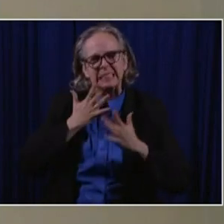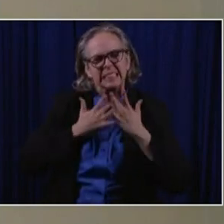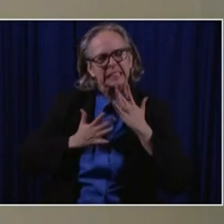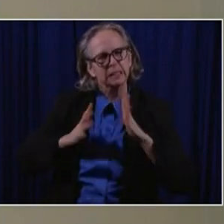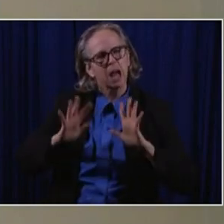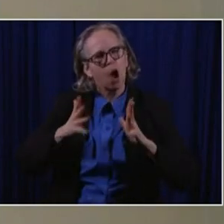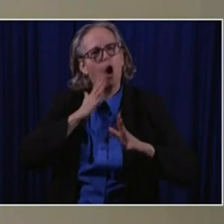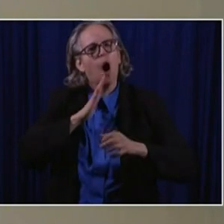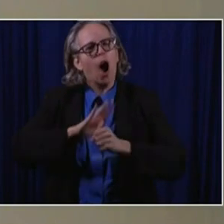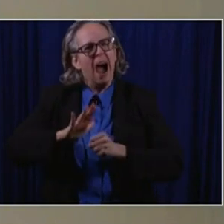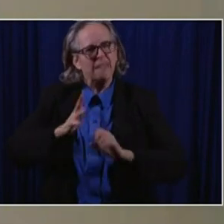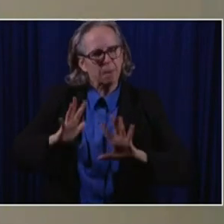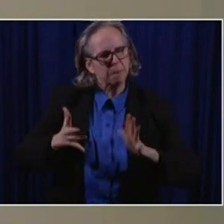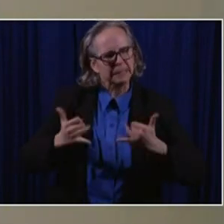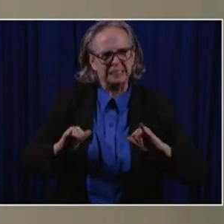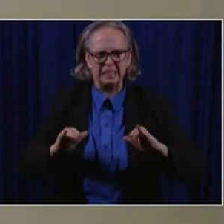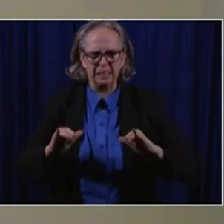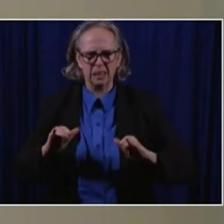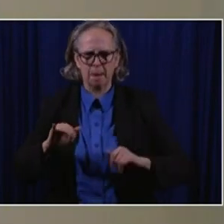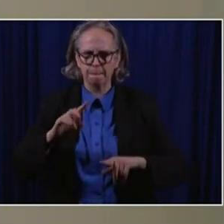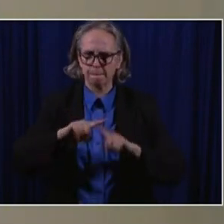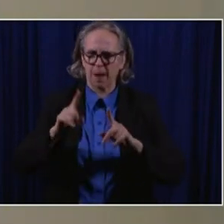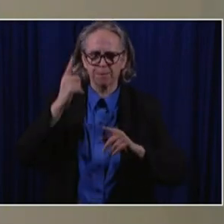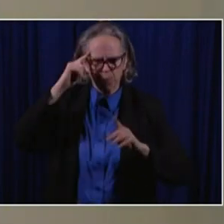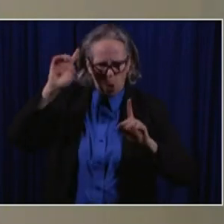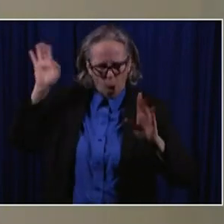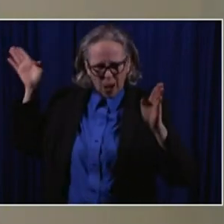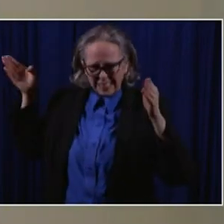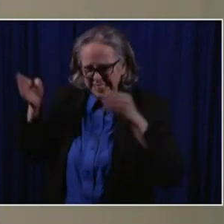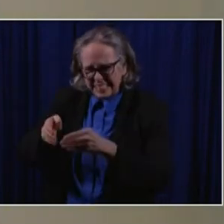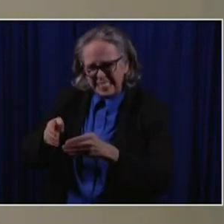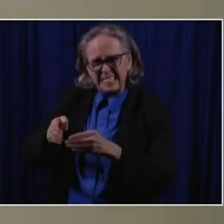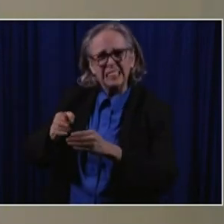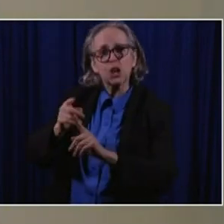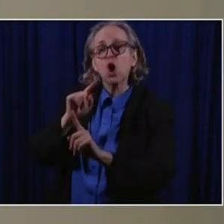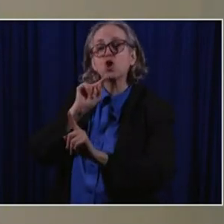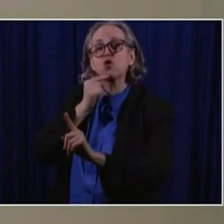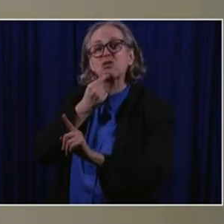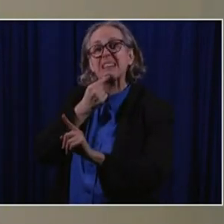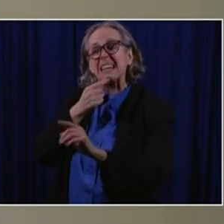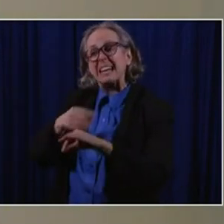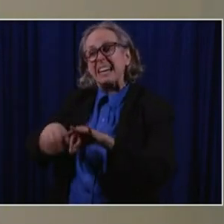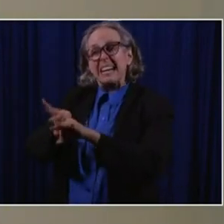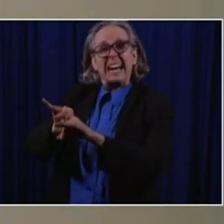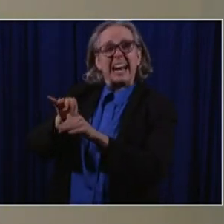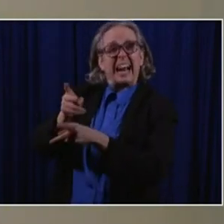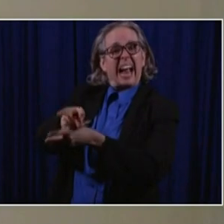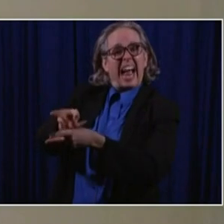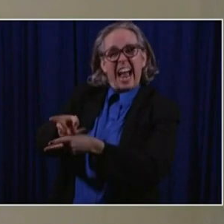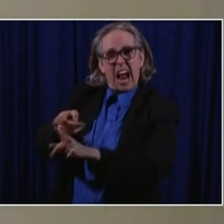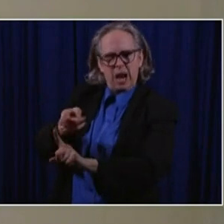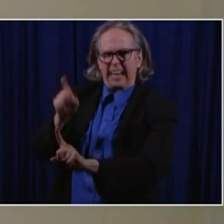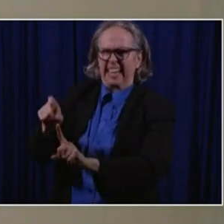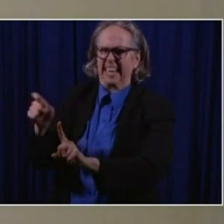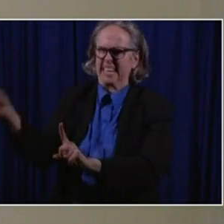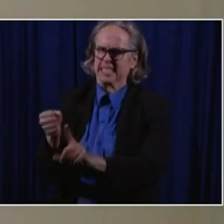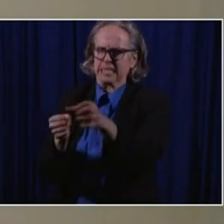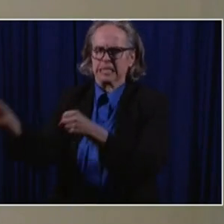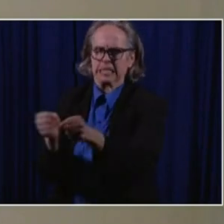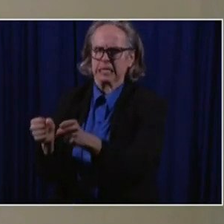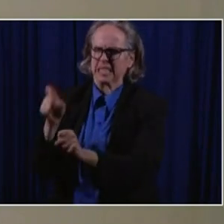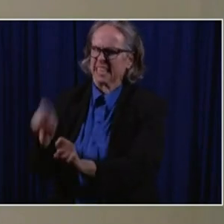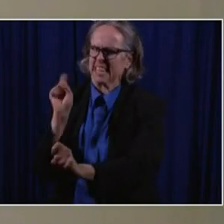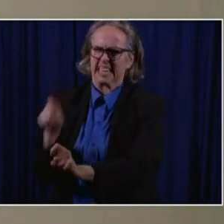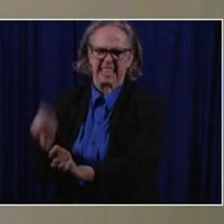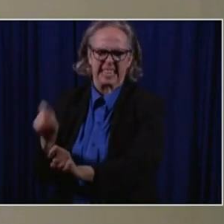limited. Um, we may have real estate for patients. In other words, we have beds open, but finding staff